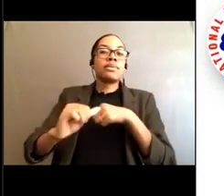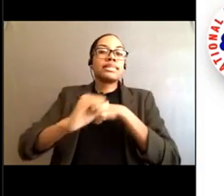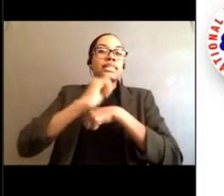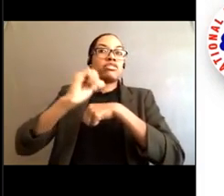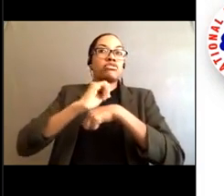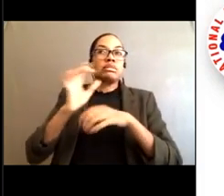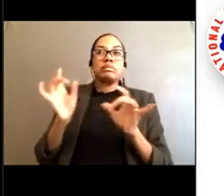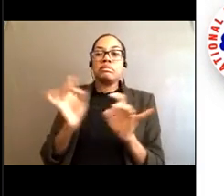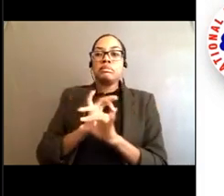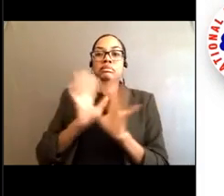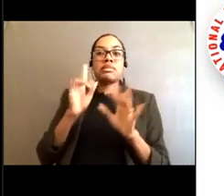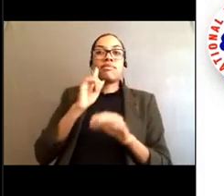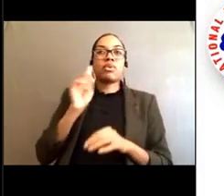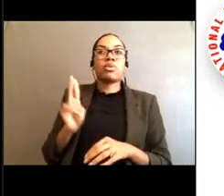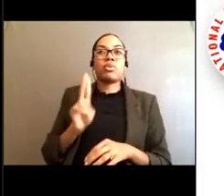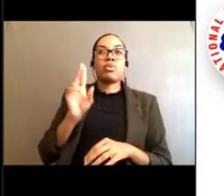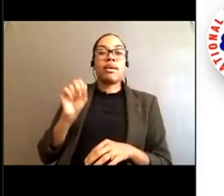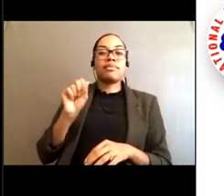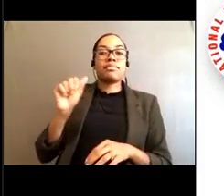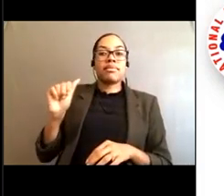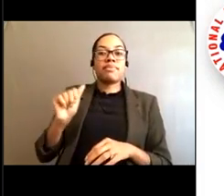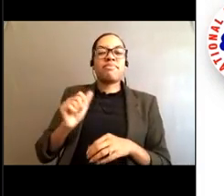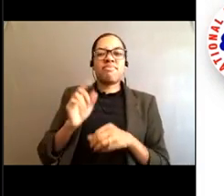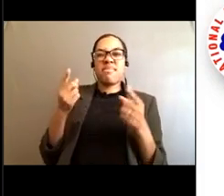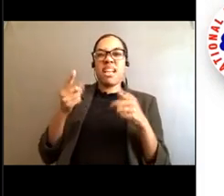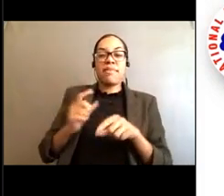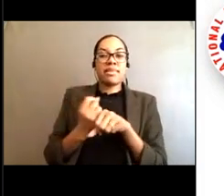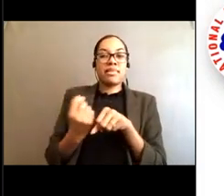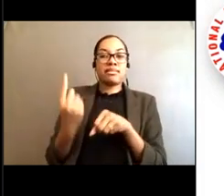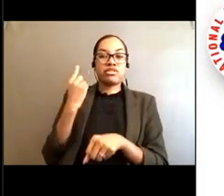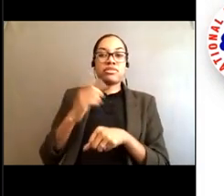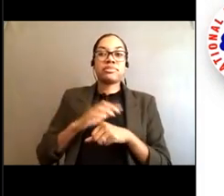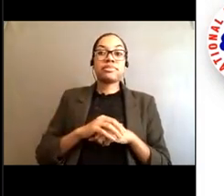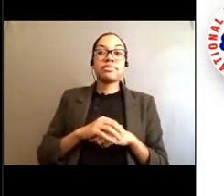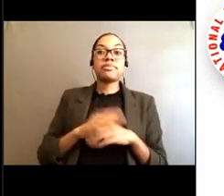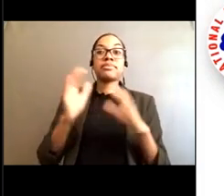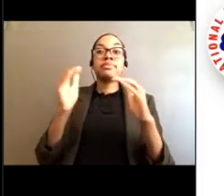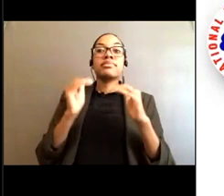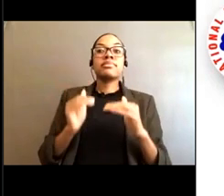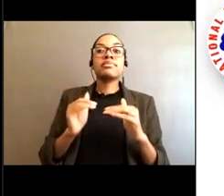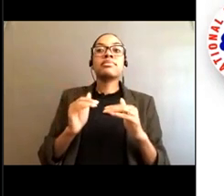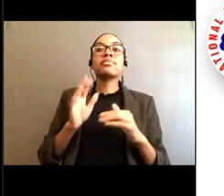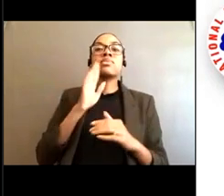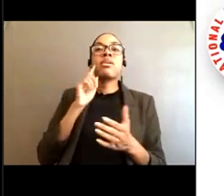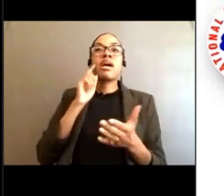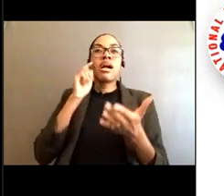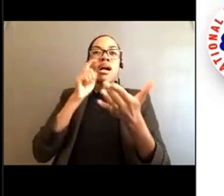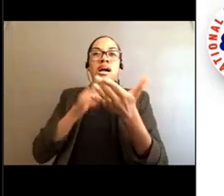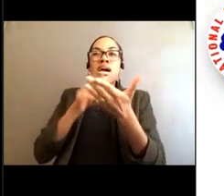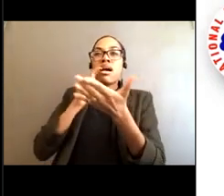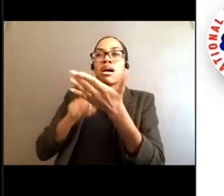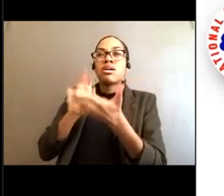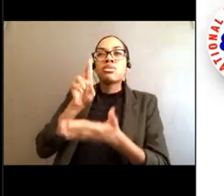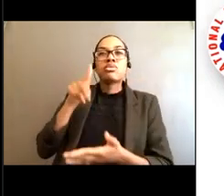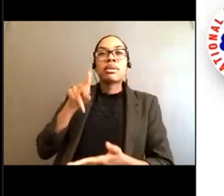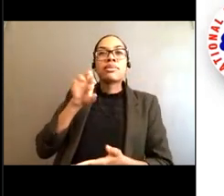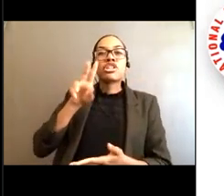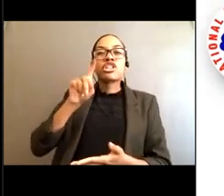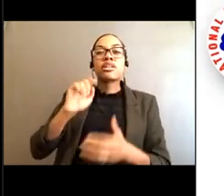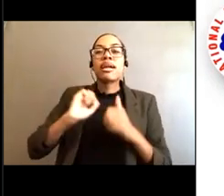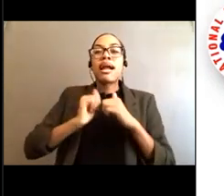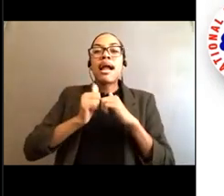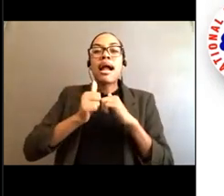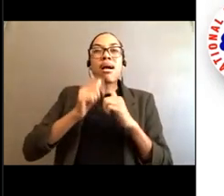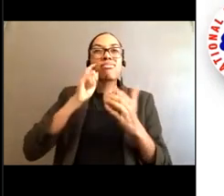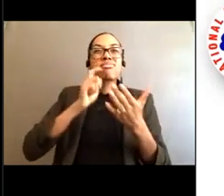year. And then Mike is going to talk about what are the visual clues for spotting and identifying rip currents,